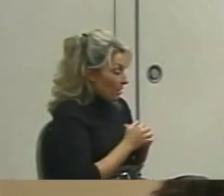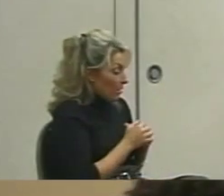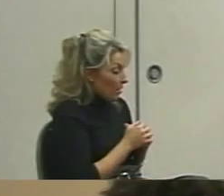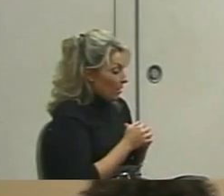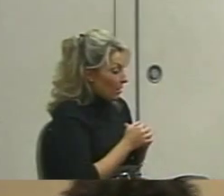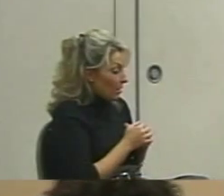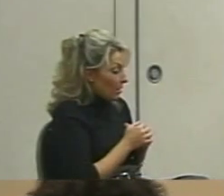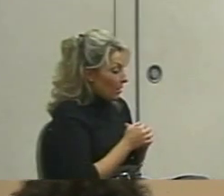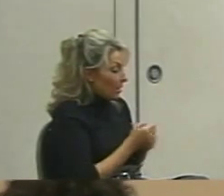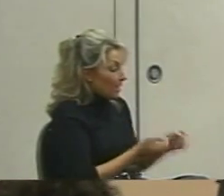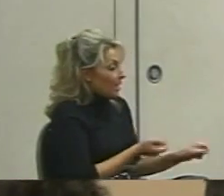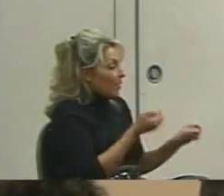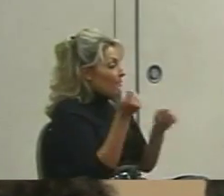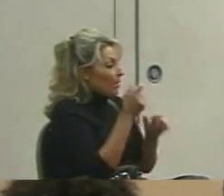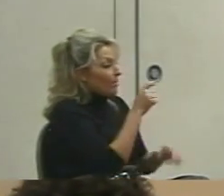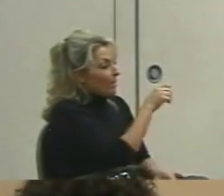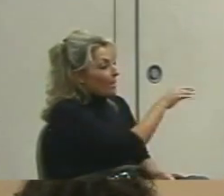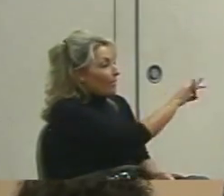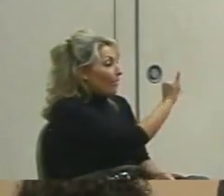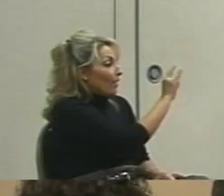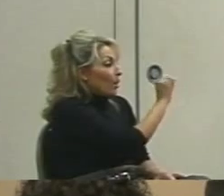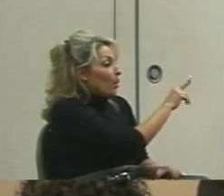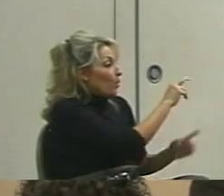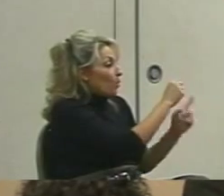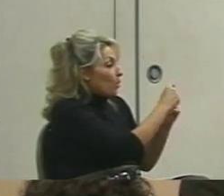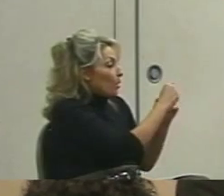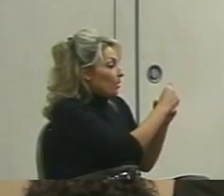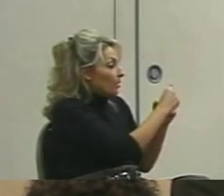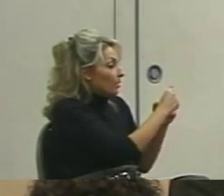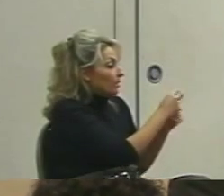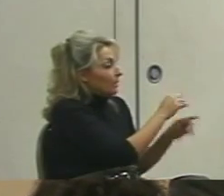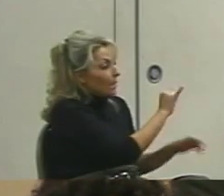And get rid of the filler words. Student will be able to.